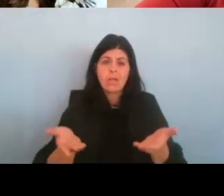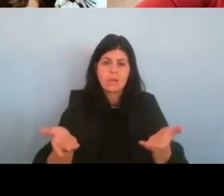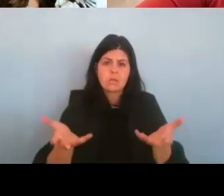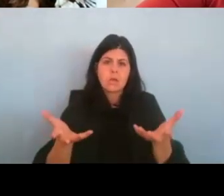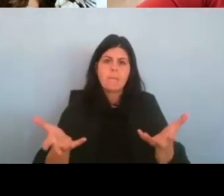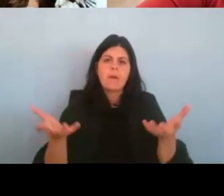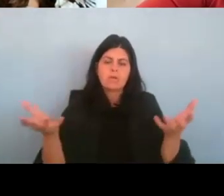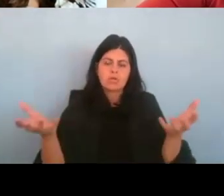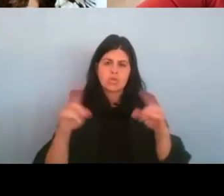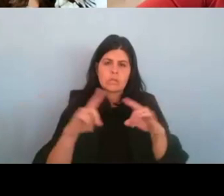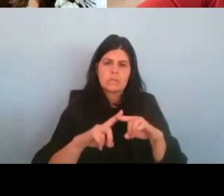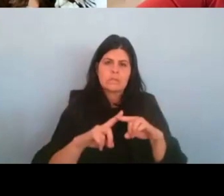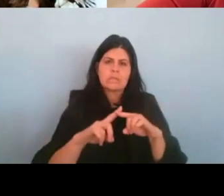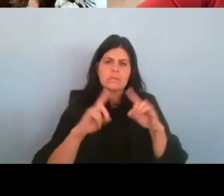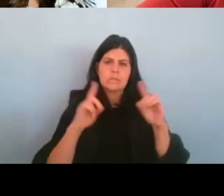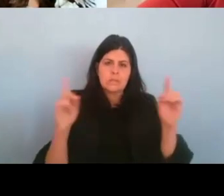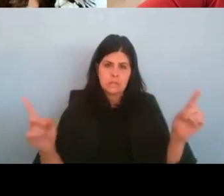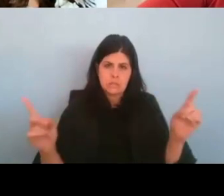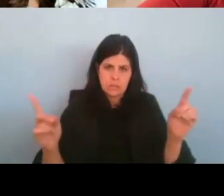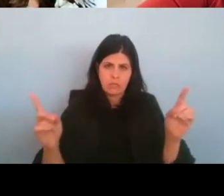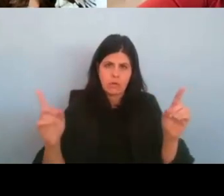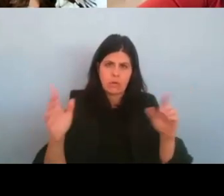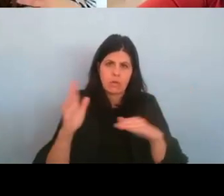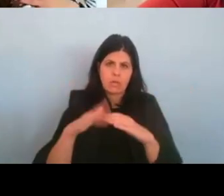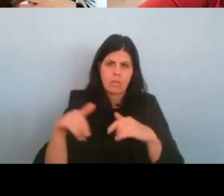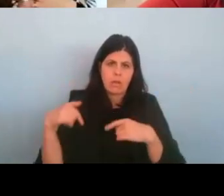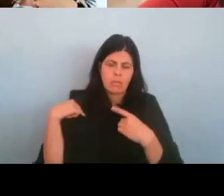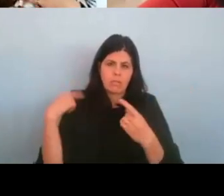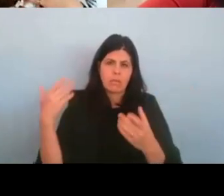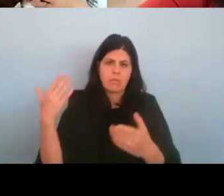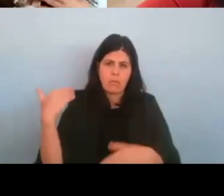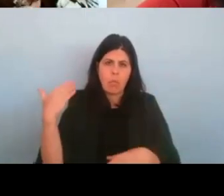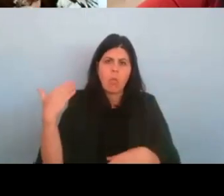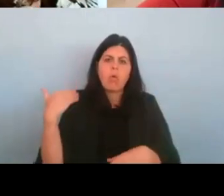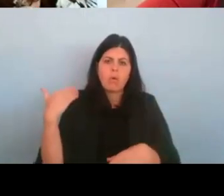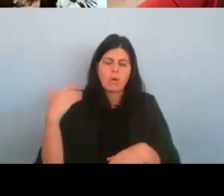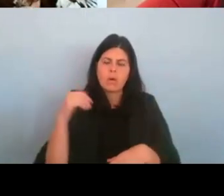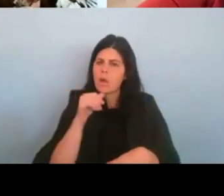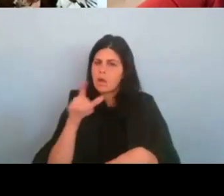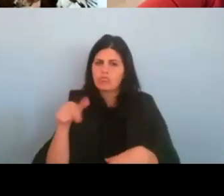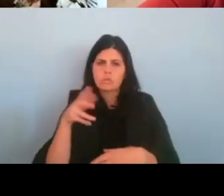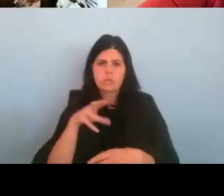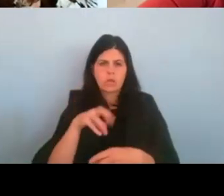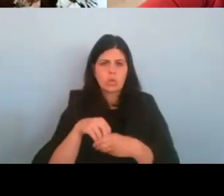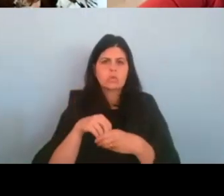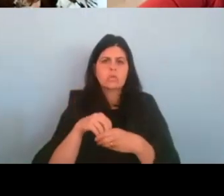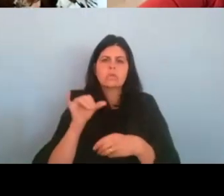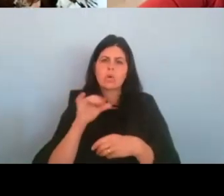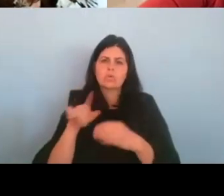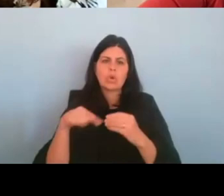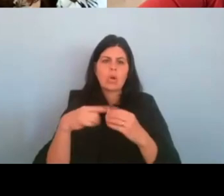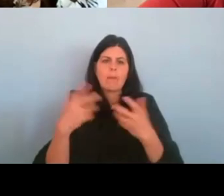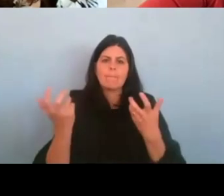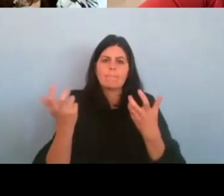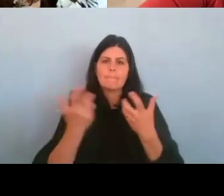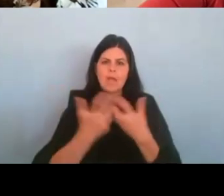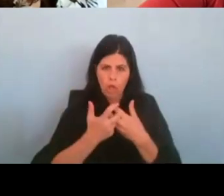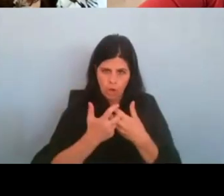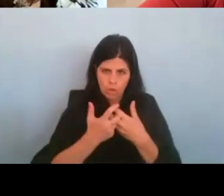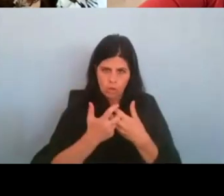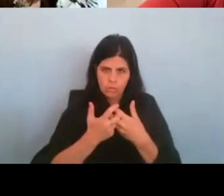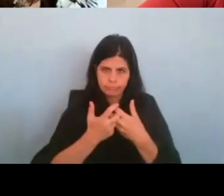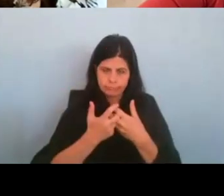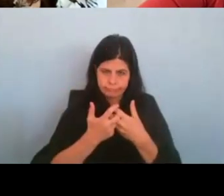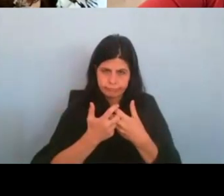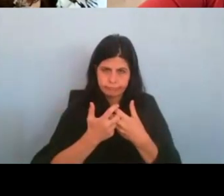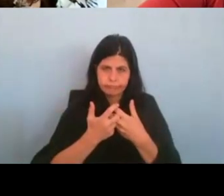different than ever before. And it's not just about inclusion, it's about belonging. And that is, you know,